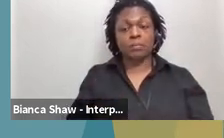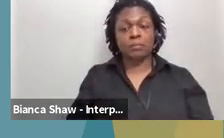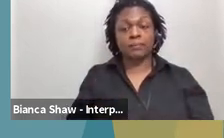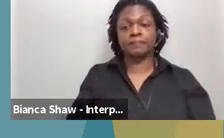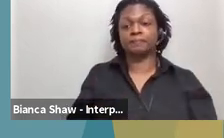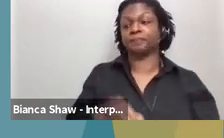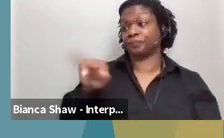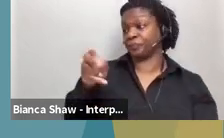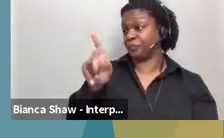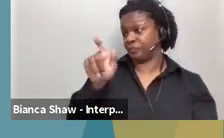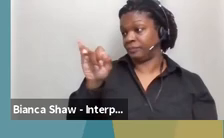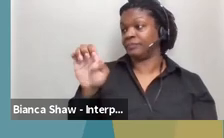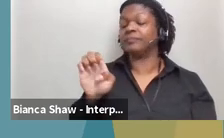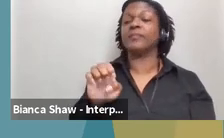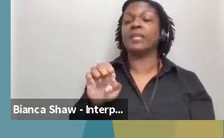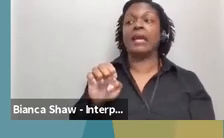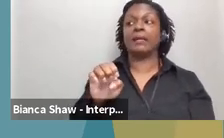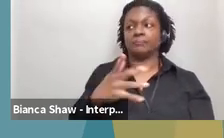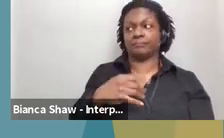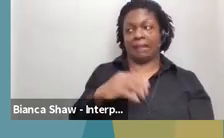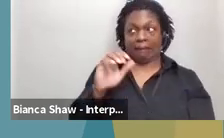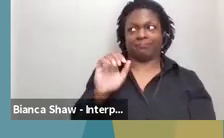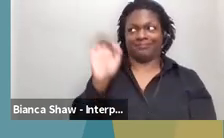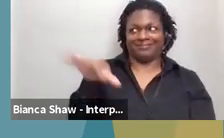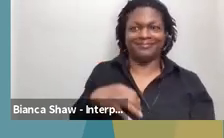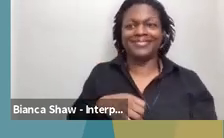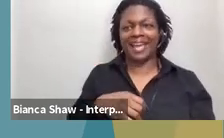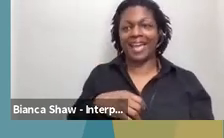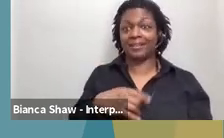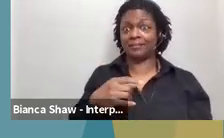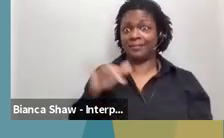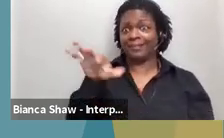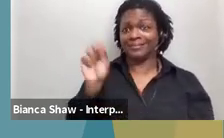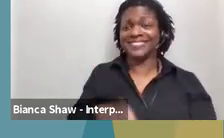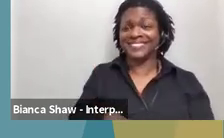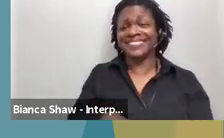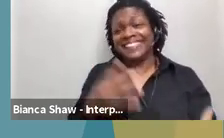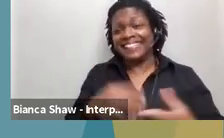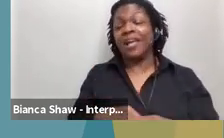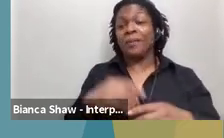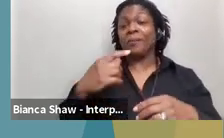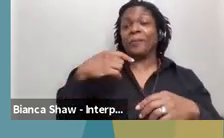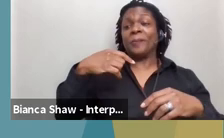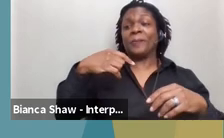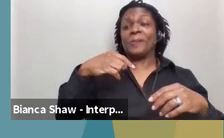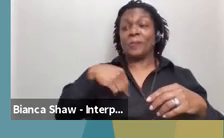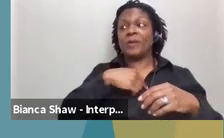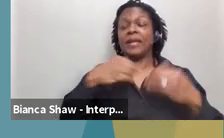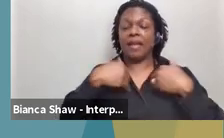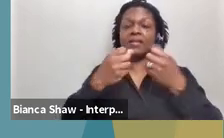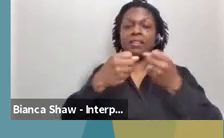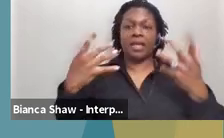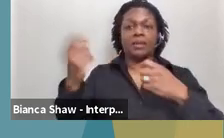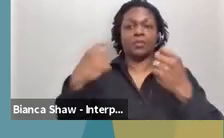So this is Julie. I'll take a shot at that. I, I would say yes. Um, you know, we've gotten a lot of questions